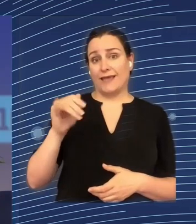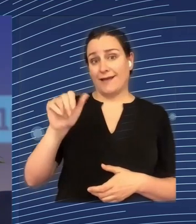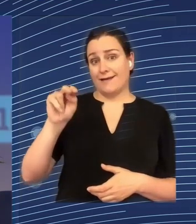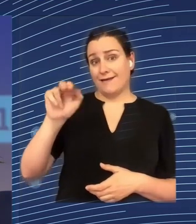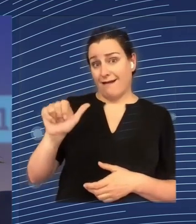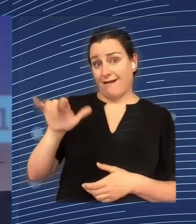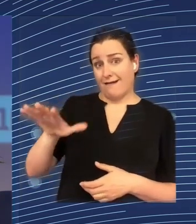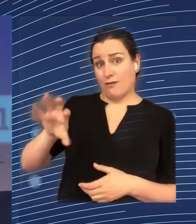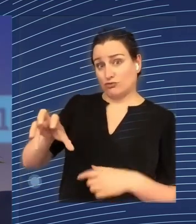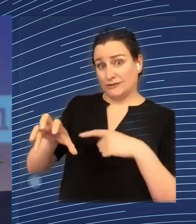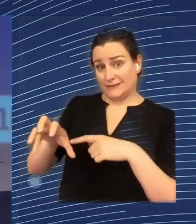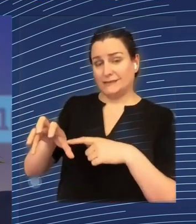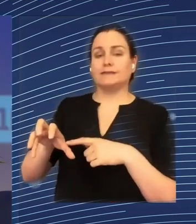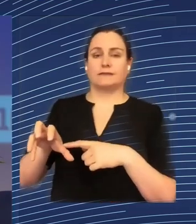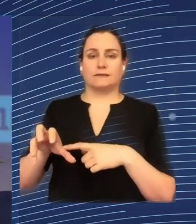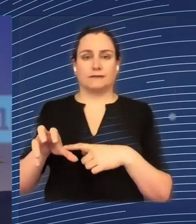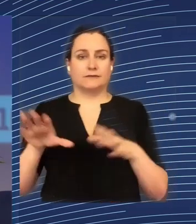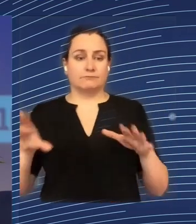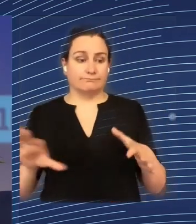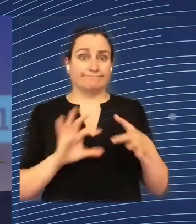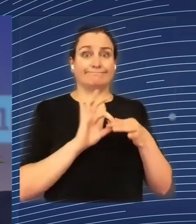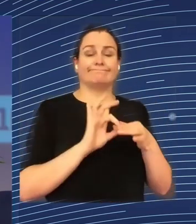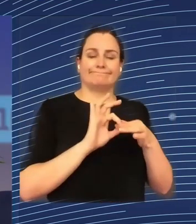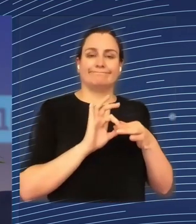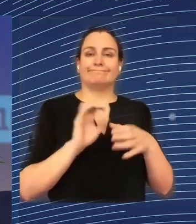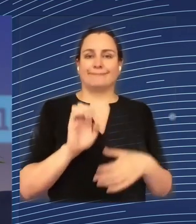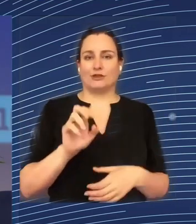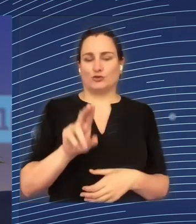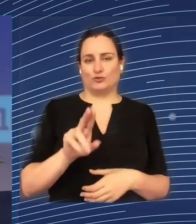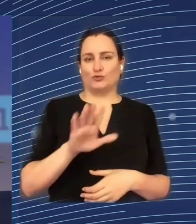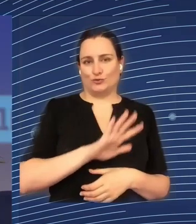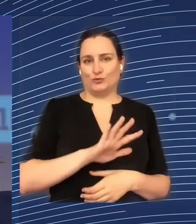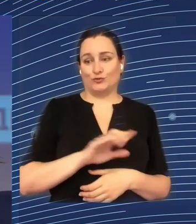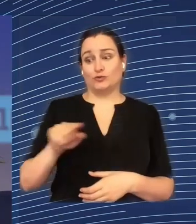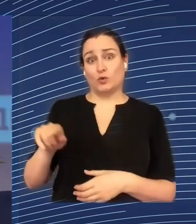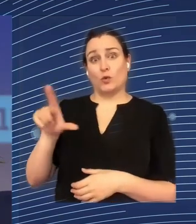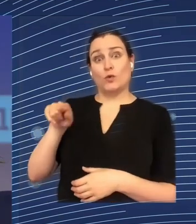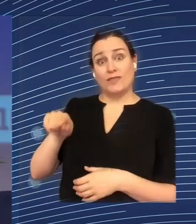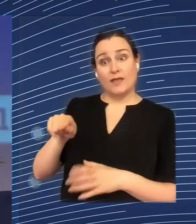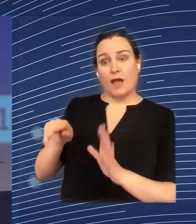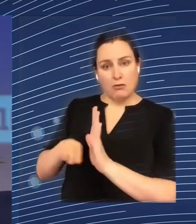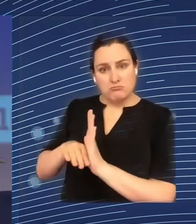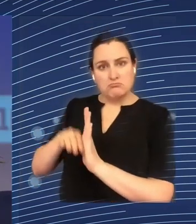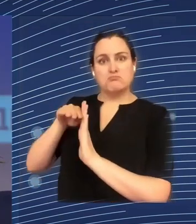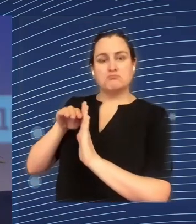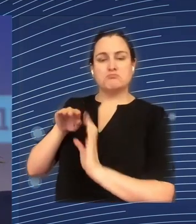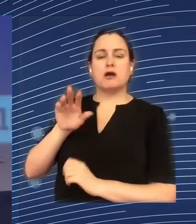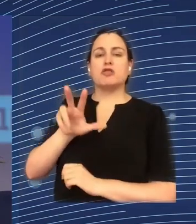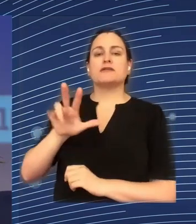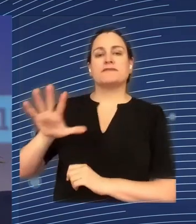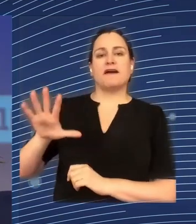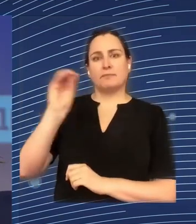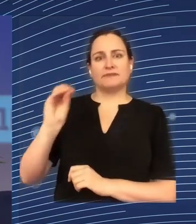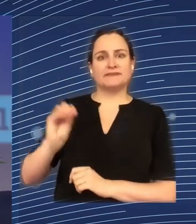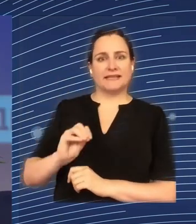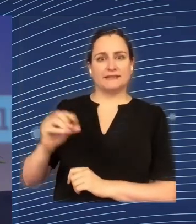Union, from that time, Lithuanian GDP per capita have raised by 35%. It's amazing within 20